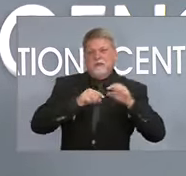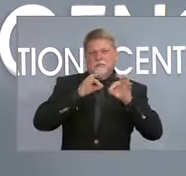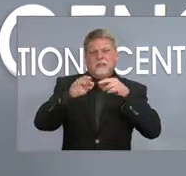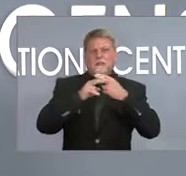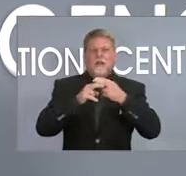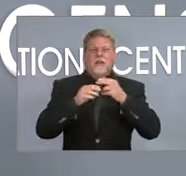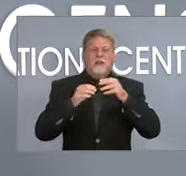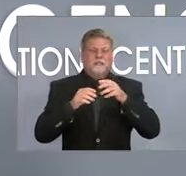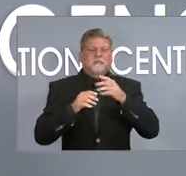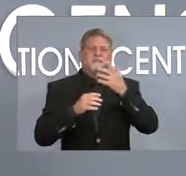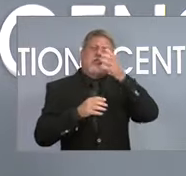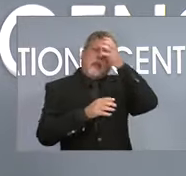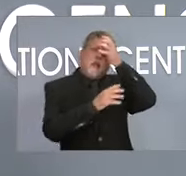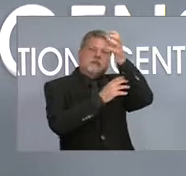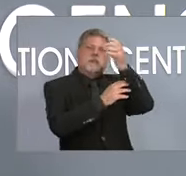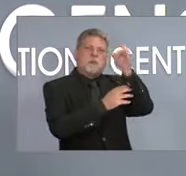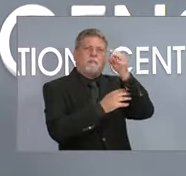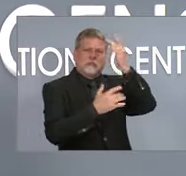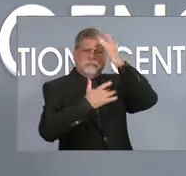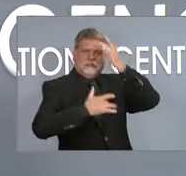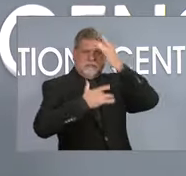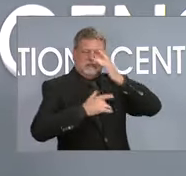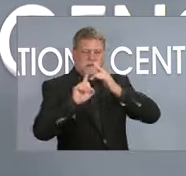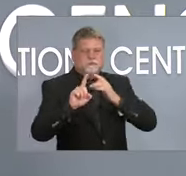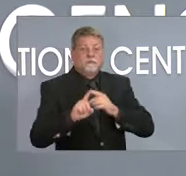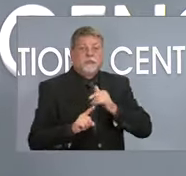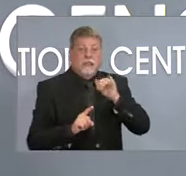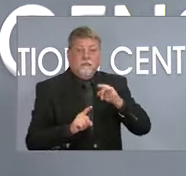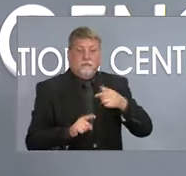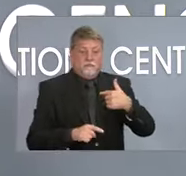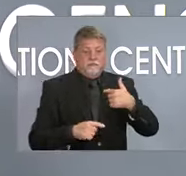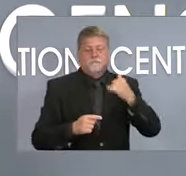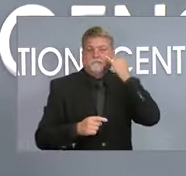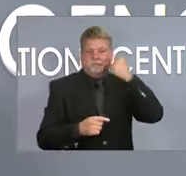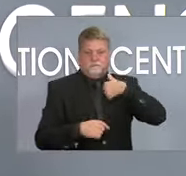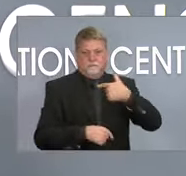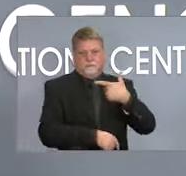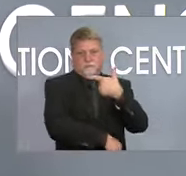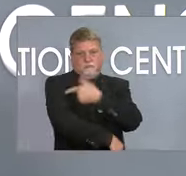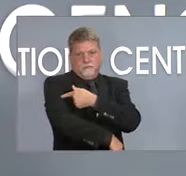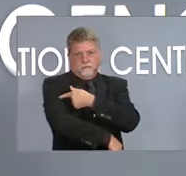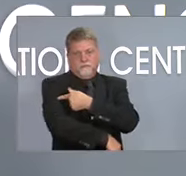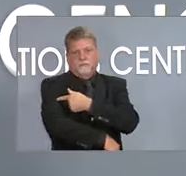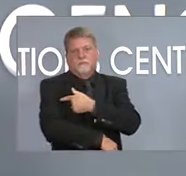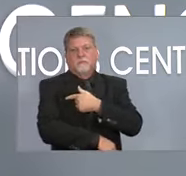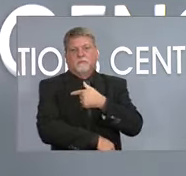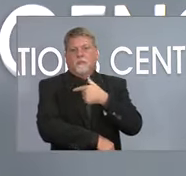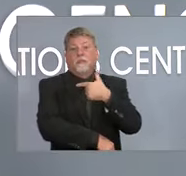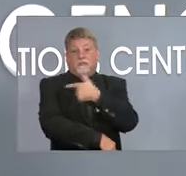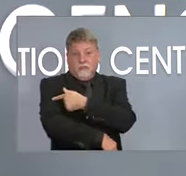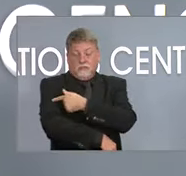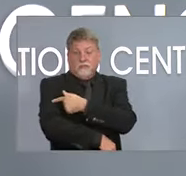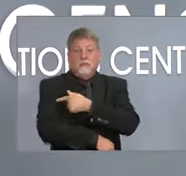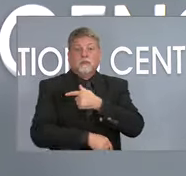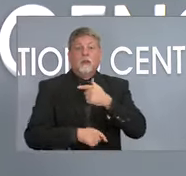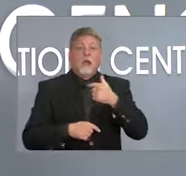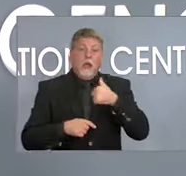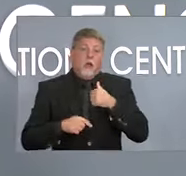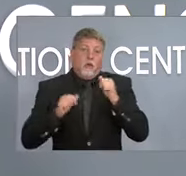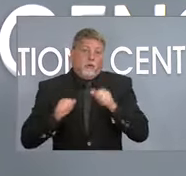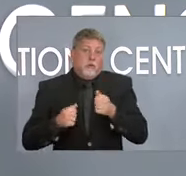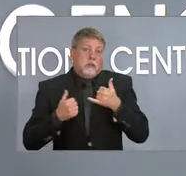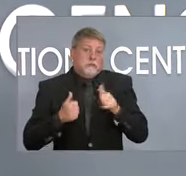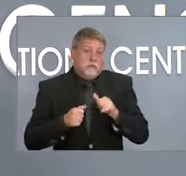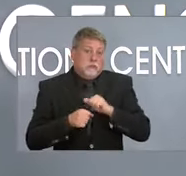spread. So when someone is vaccinated, there are cases where they are getting a so-called breakthrough infection. But what we